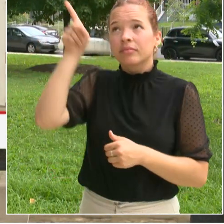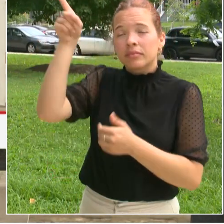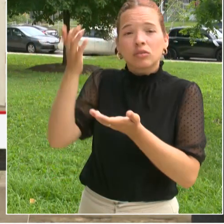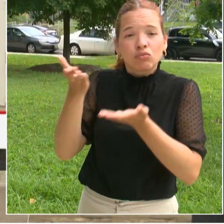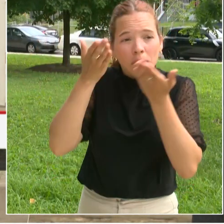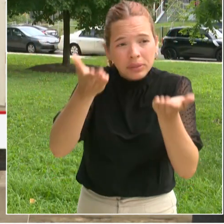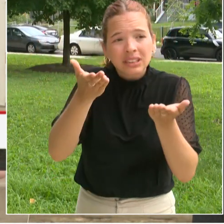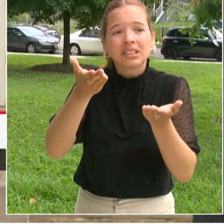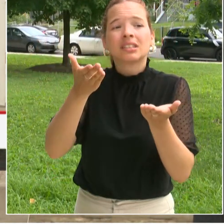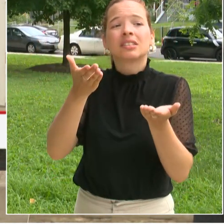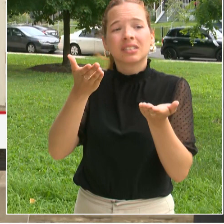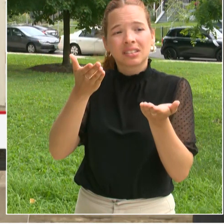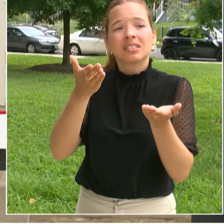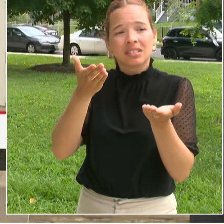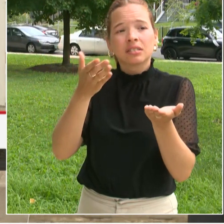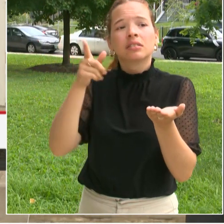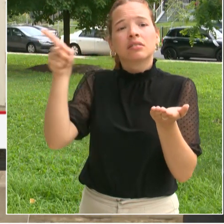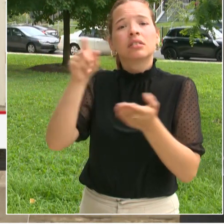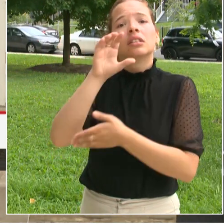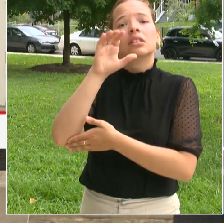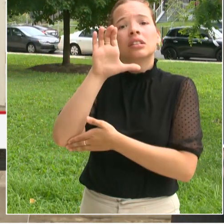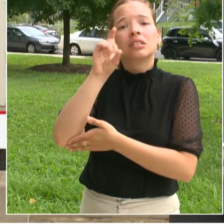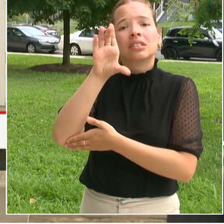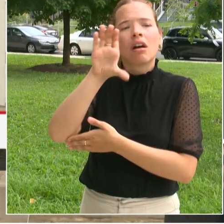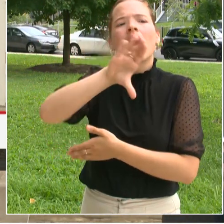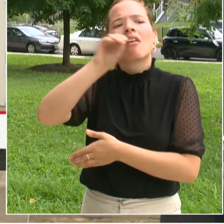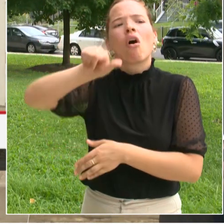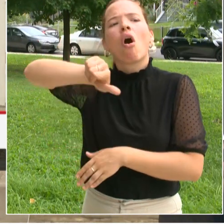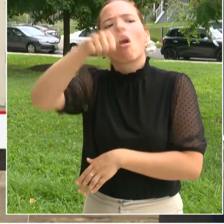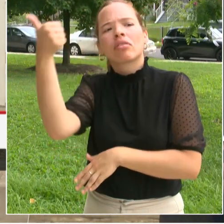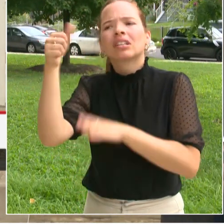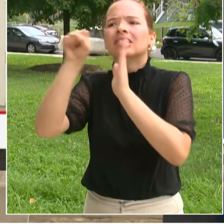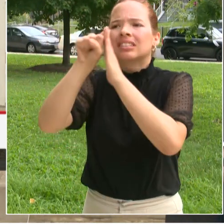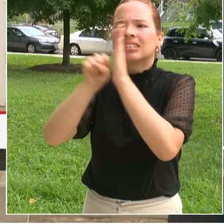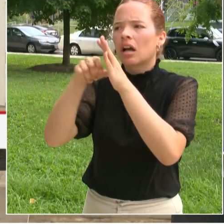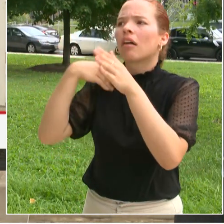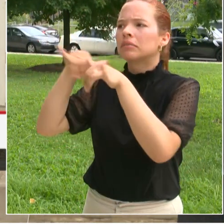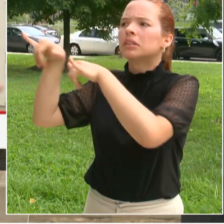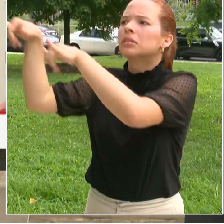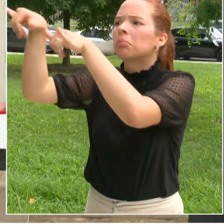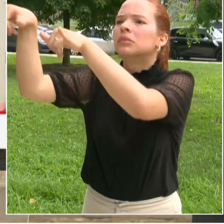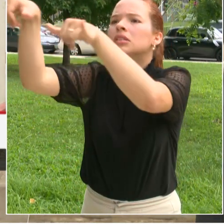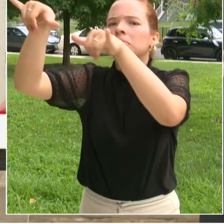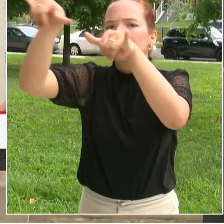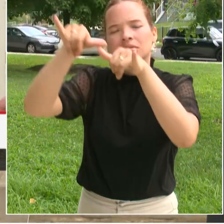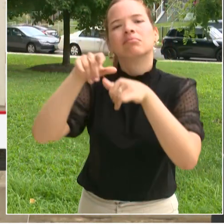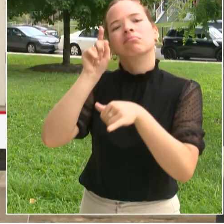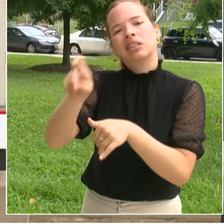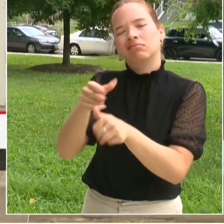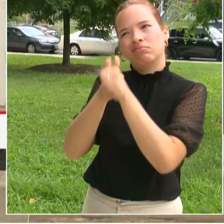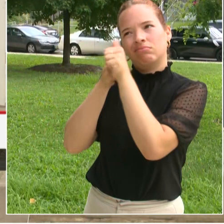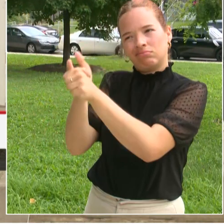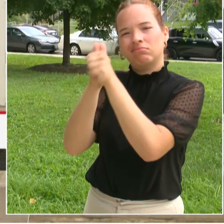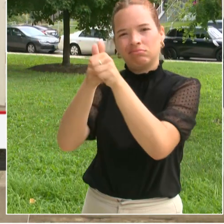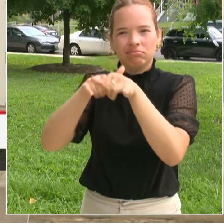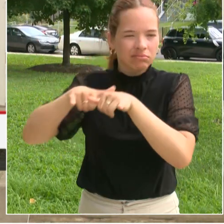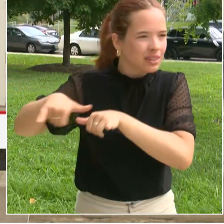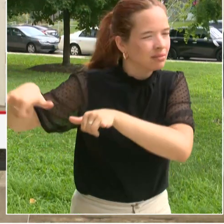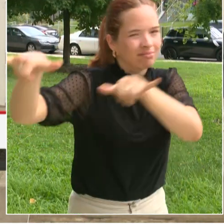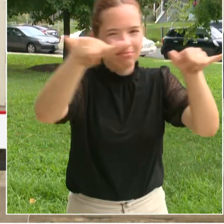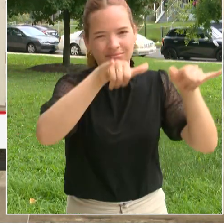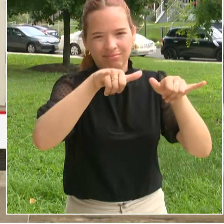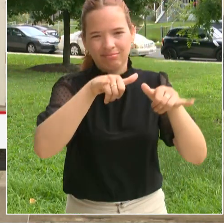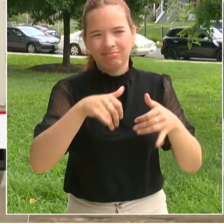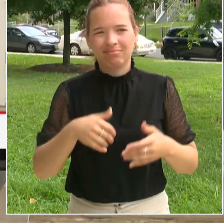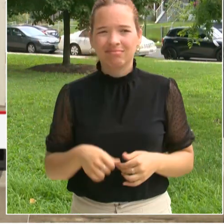as well as the way that most other states handle this. The best place to get one's immunizations, as Dr. Bennett said, is at your primary care